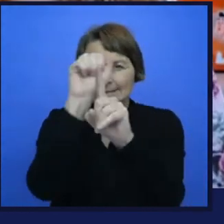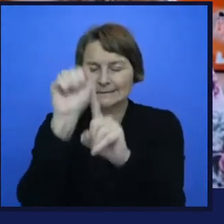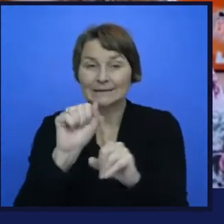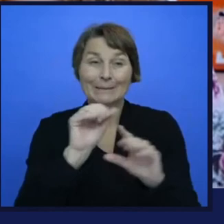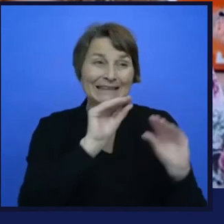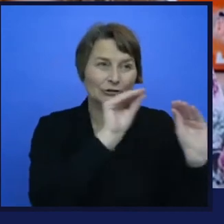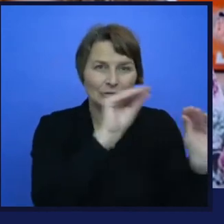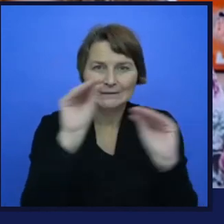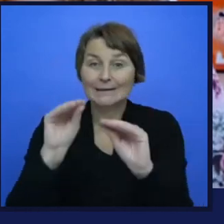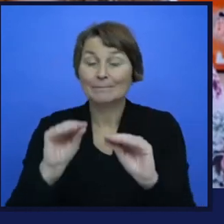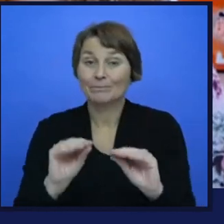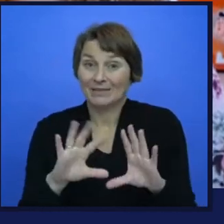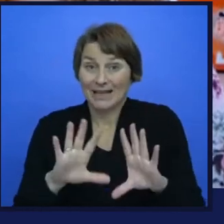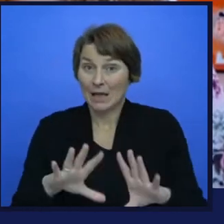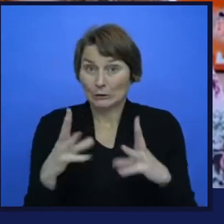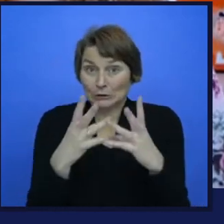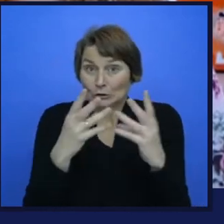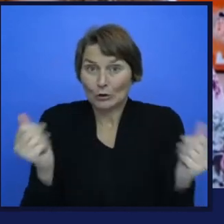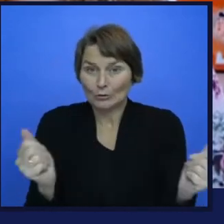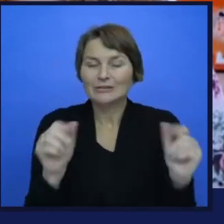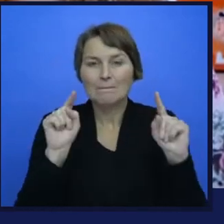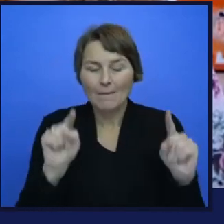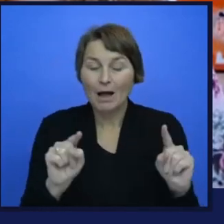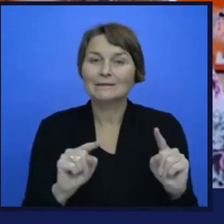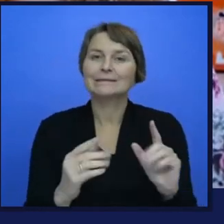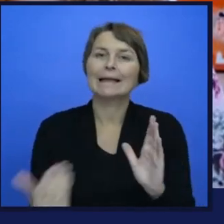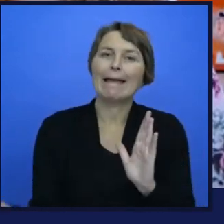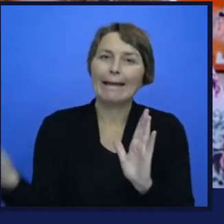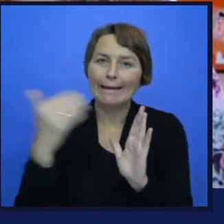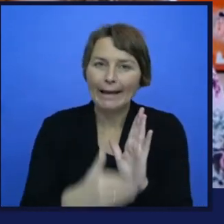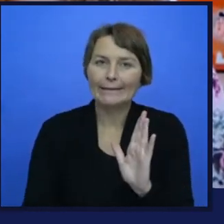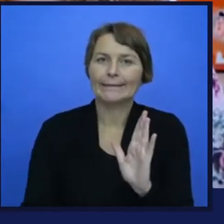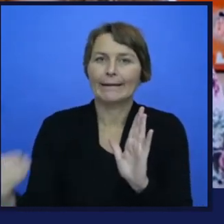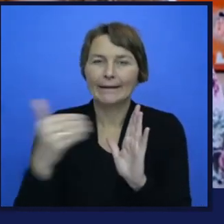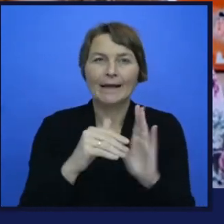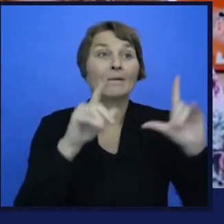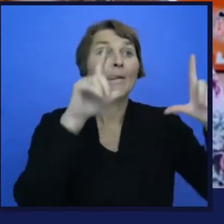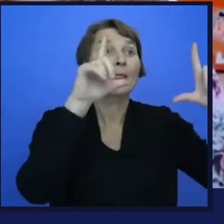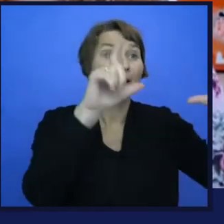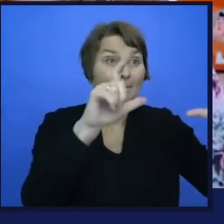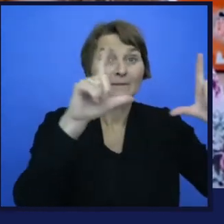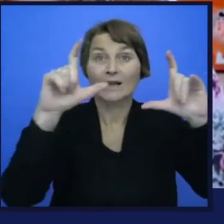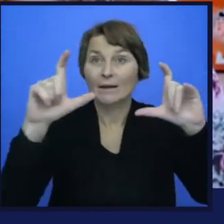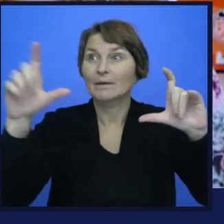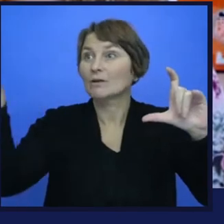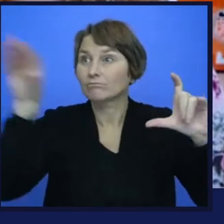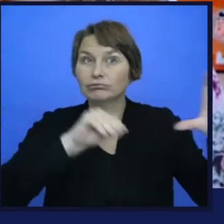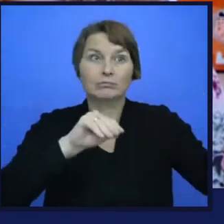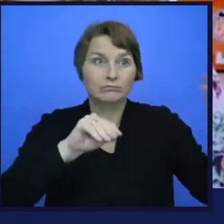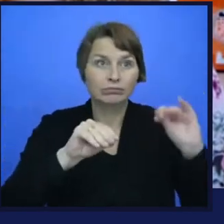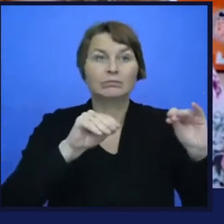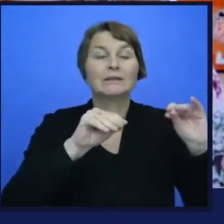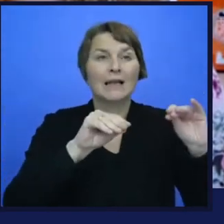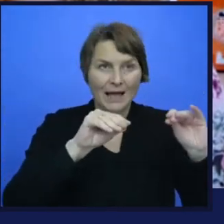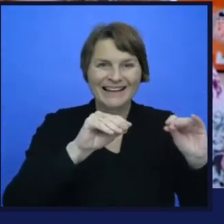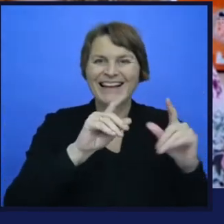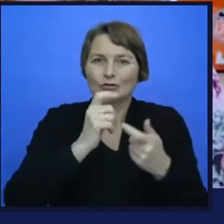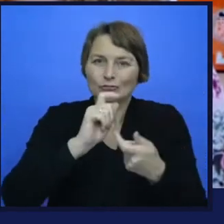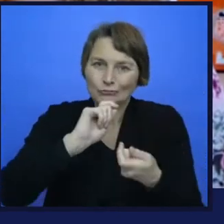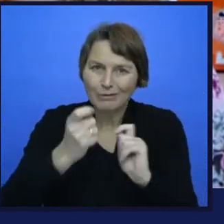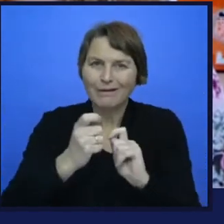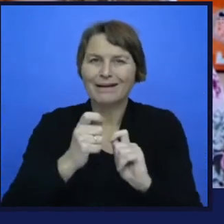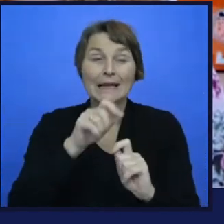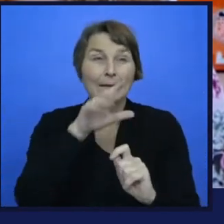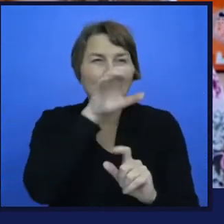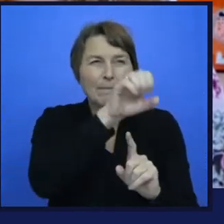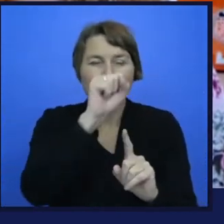work on classifying different images and improve this level of detection as much as possible. It's